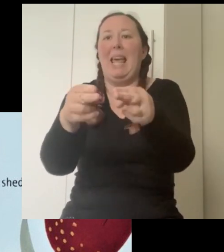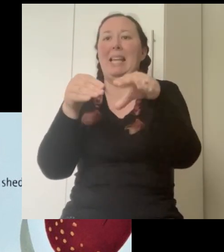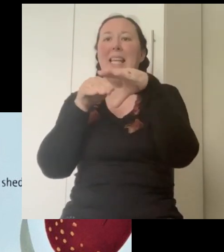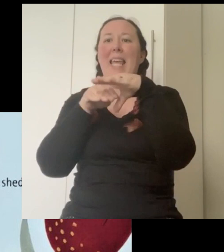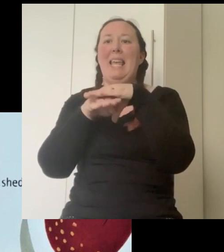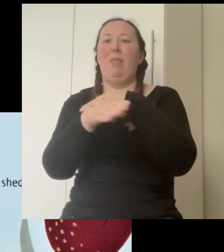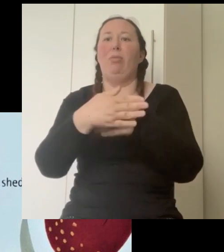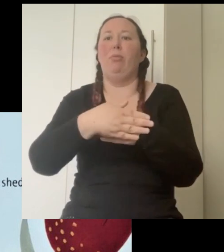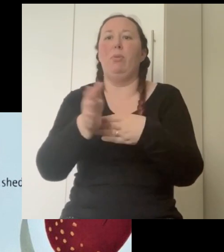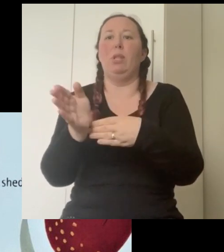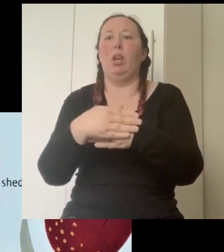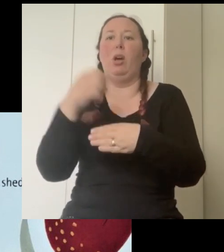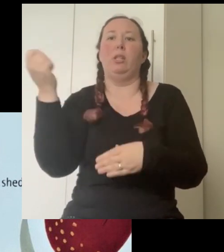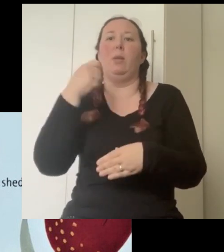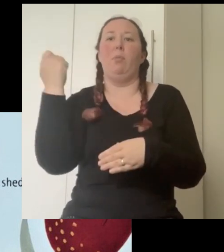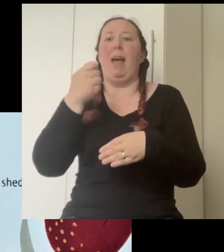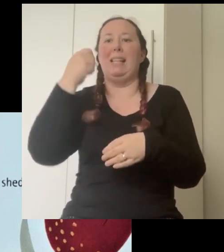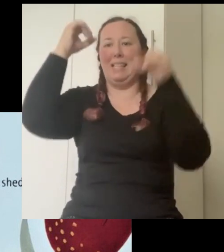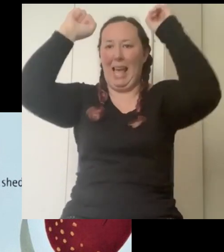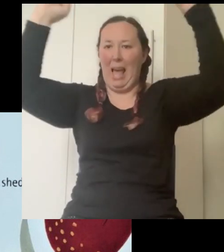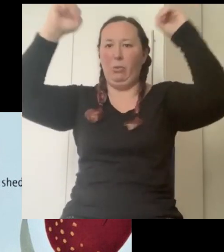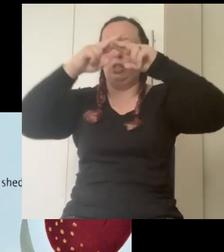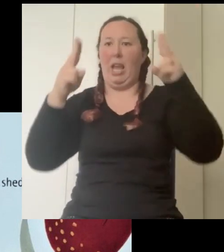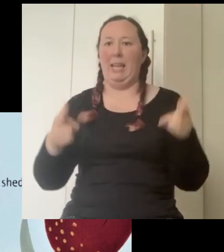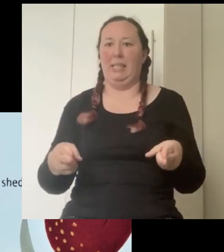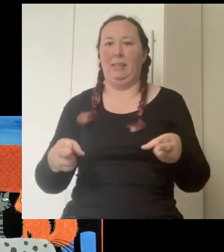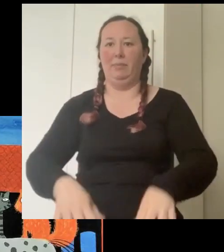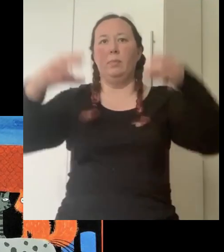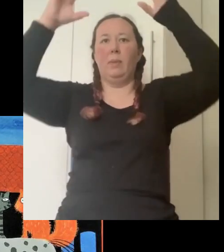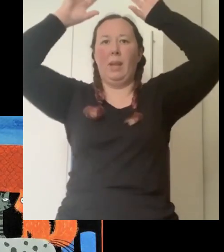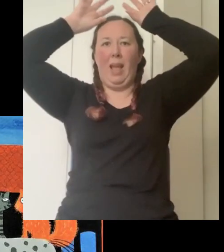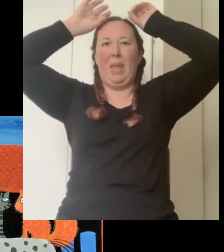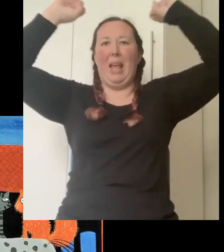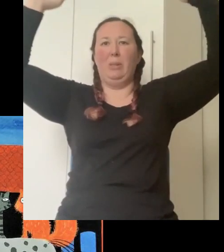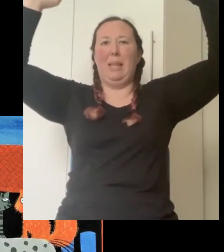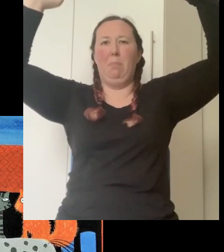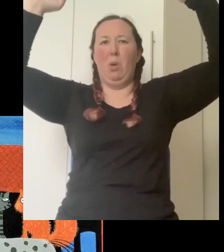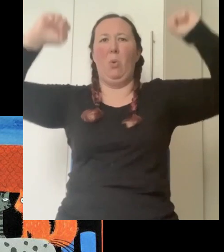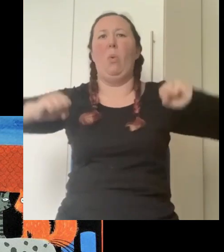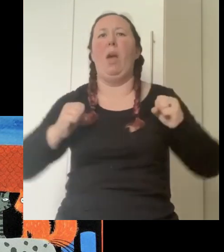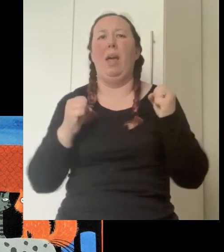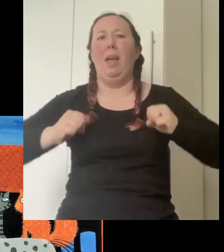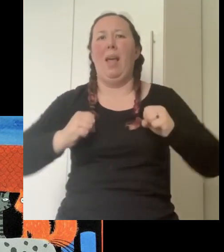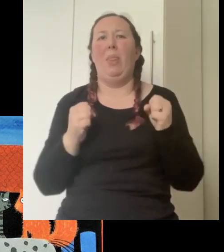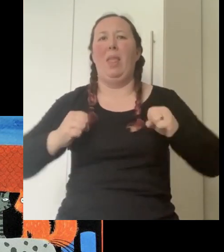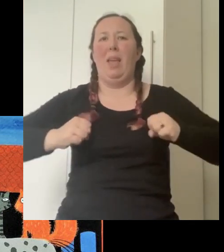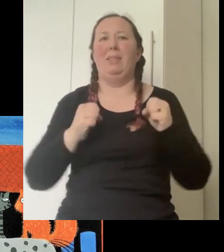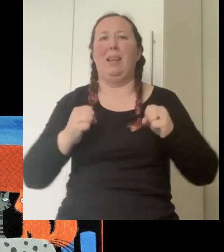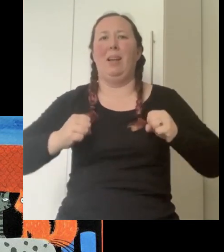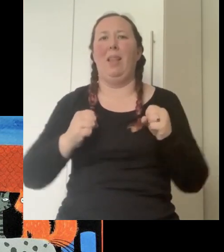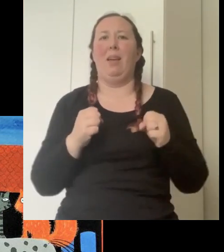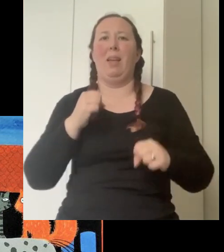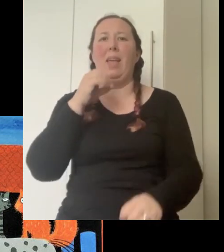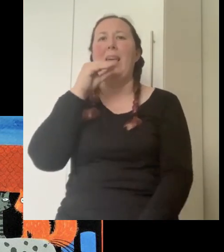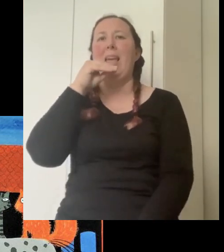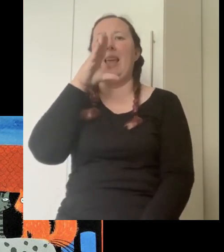ahead and in through the door of the prize cow's shed and the cow said moo and the hen said